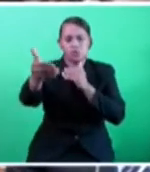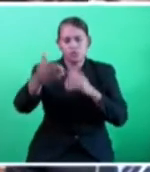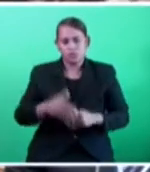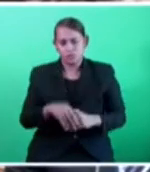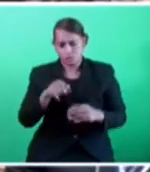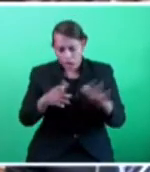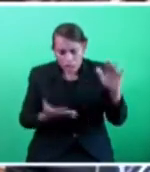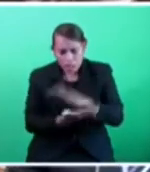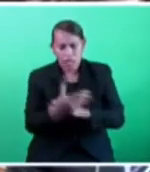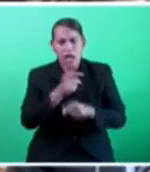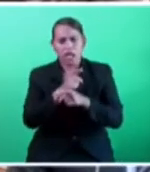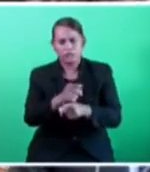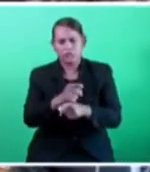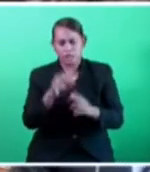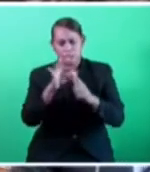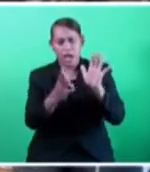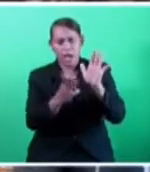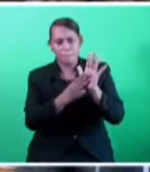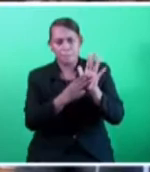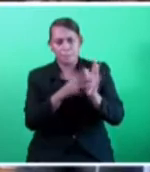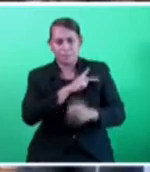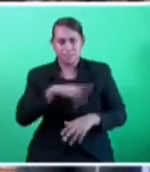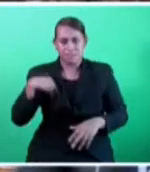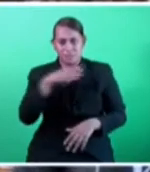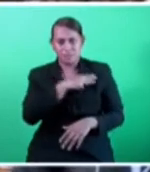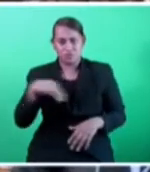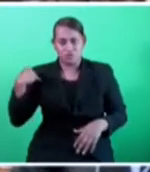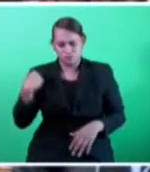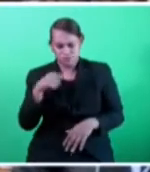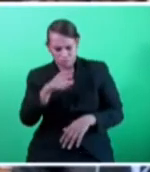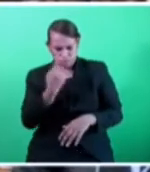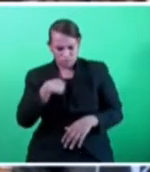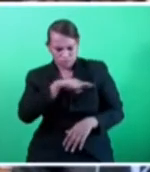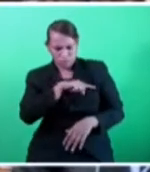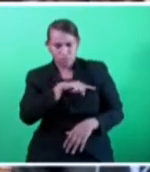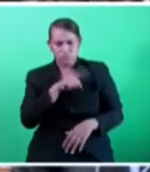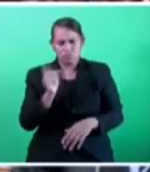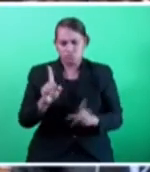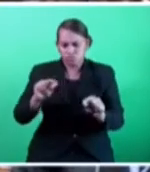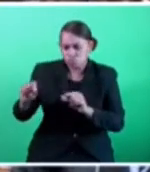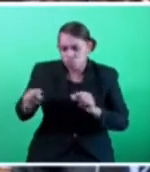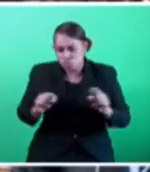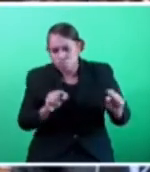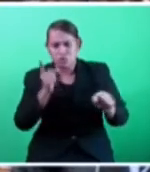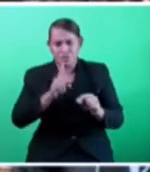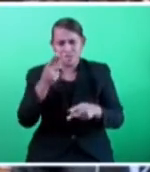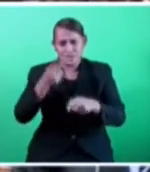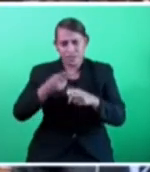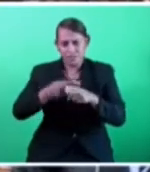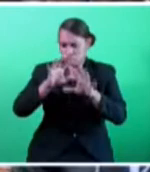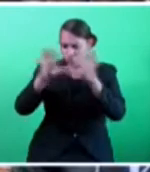every small environment protection action we do today, Mr. Speaker say, such as planting trees and collecting